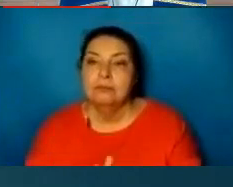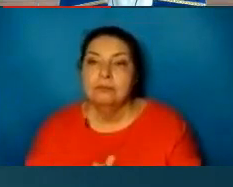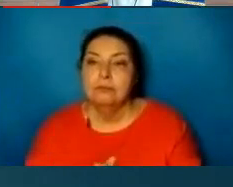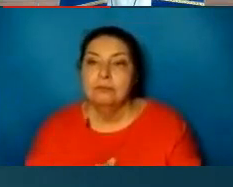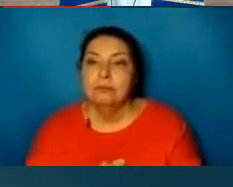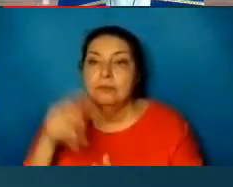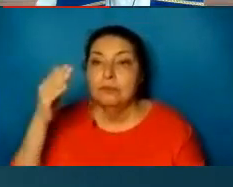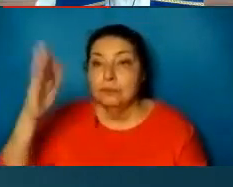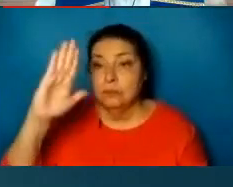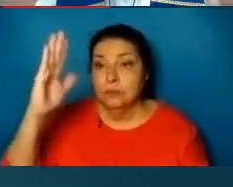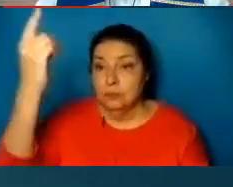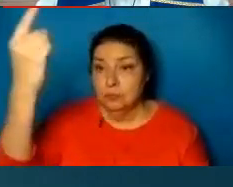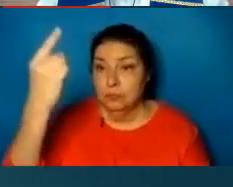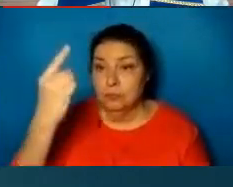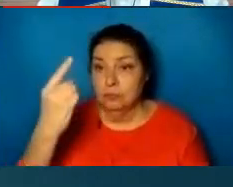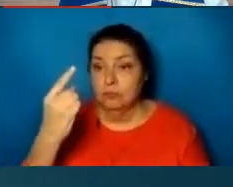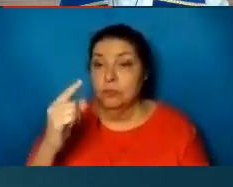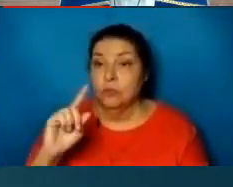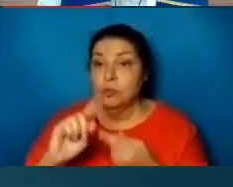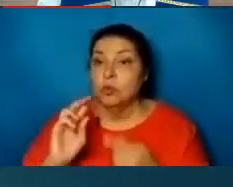God coming to us.